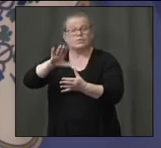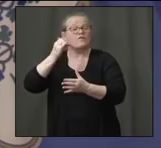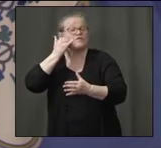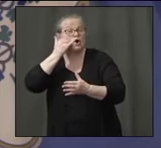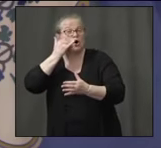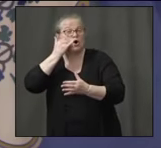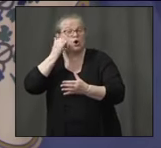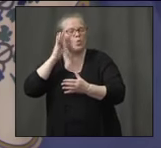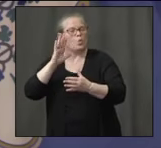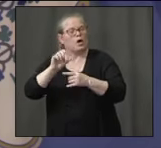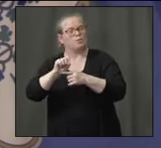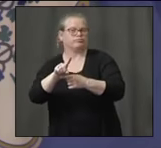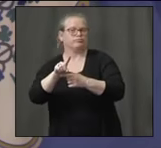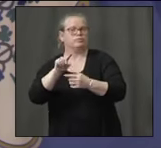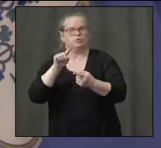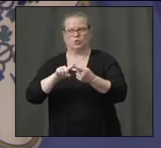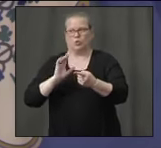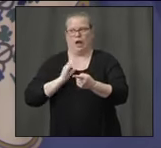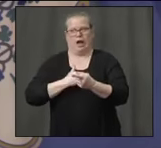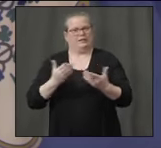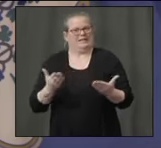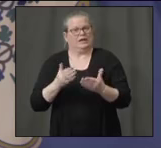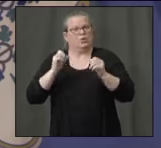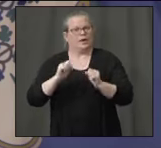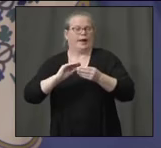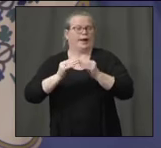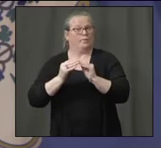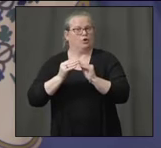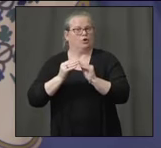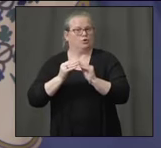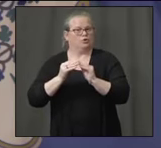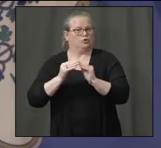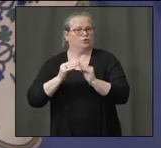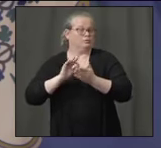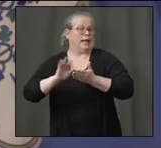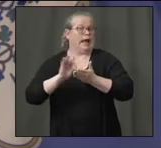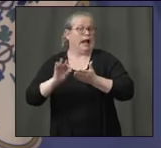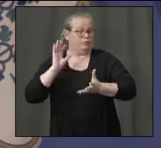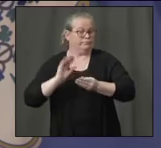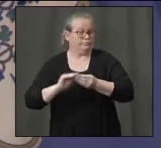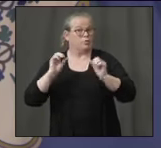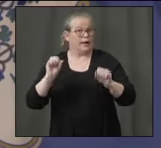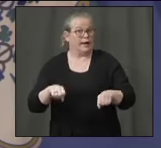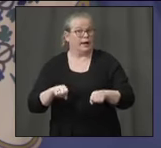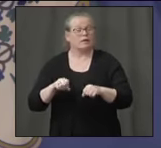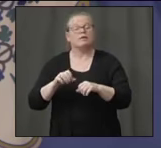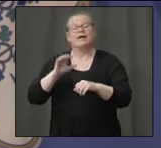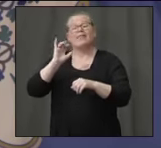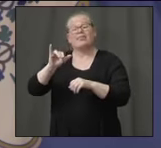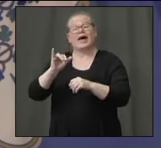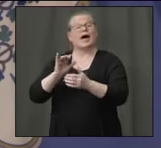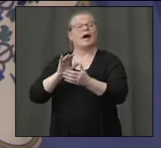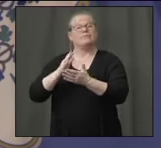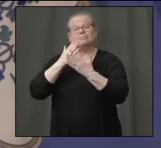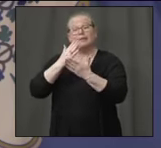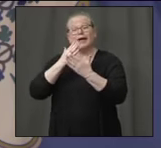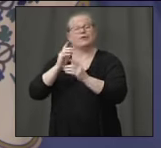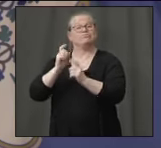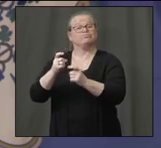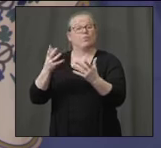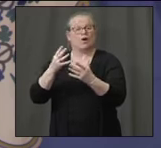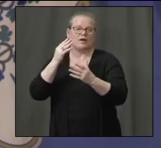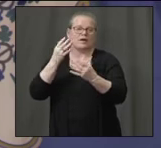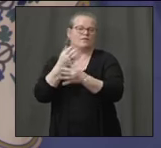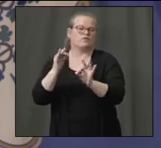But most importantly, I just wanted to say this venture between Quest Labs and Hartford Health is just